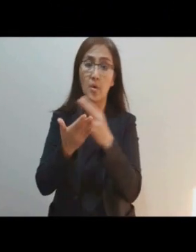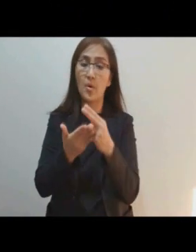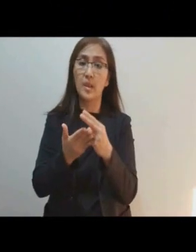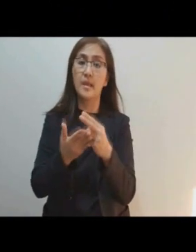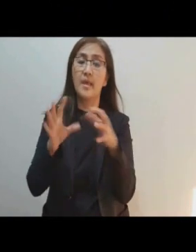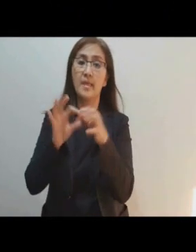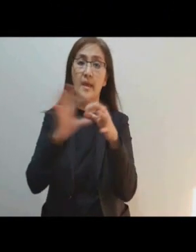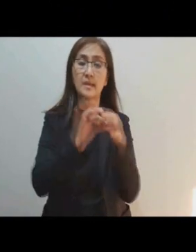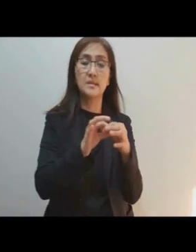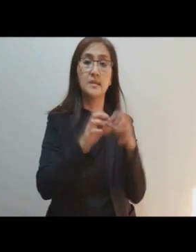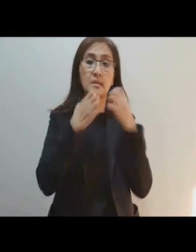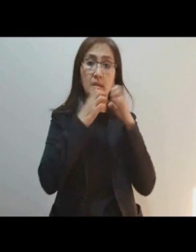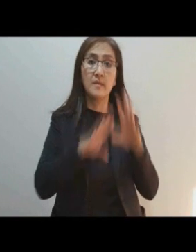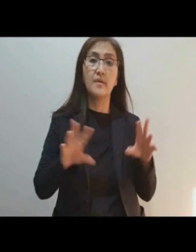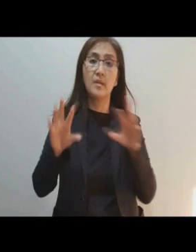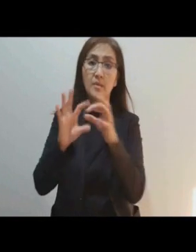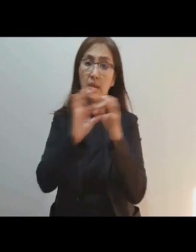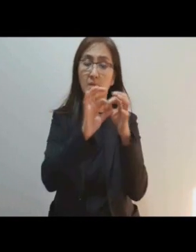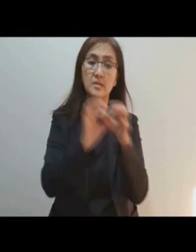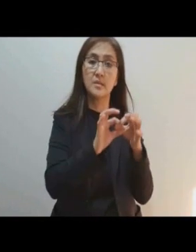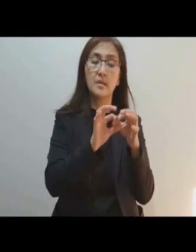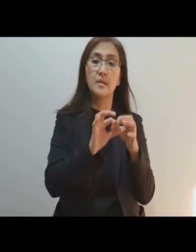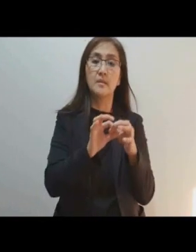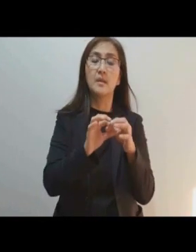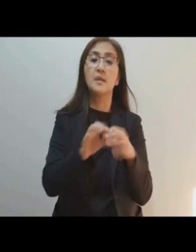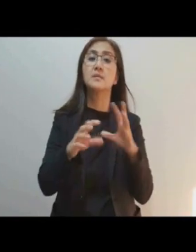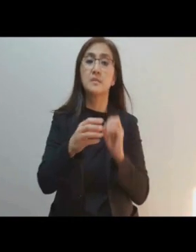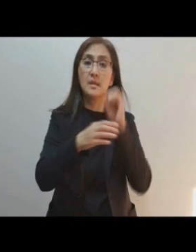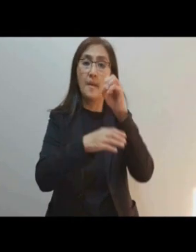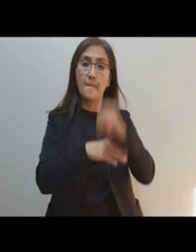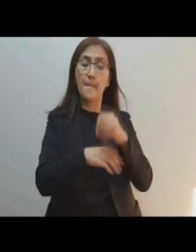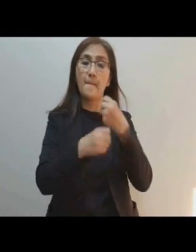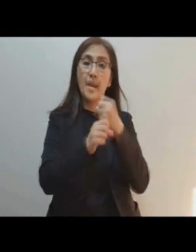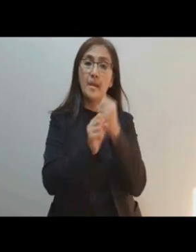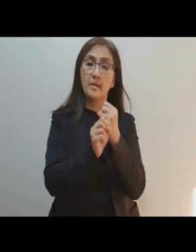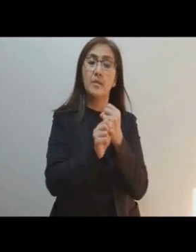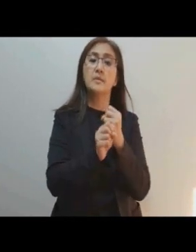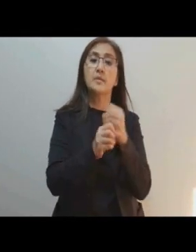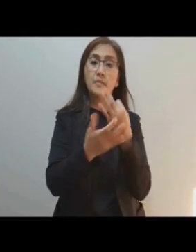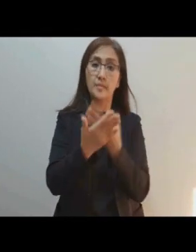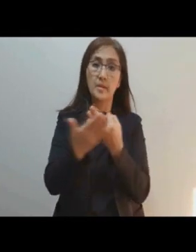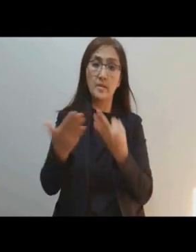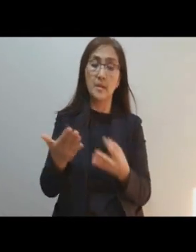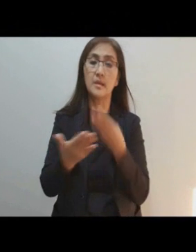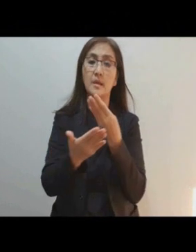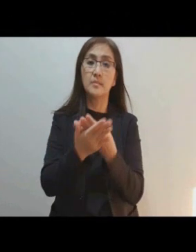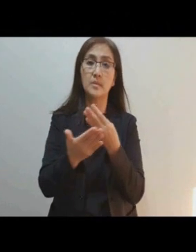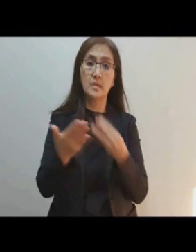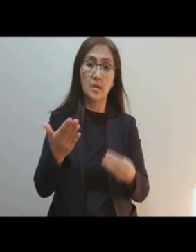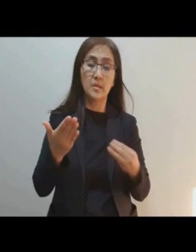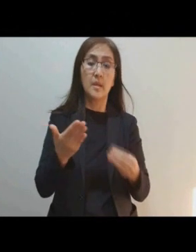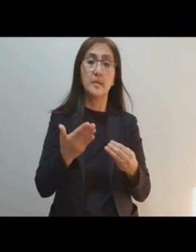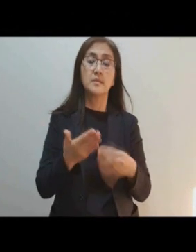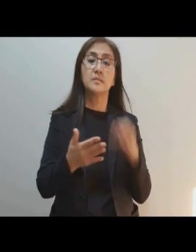Links Evil relationships and bondages that had been cast to Made over or forged through the